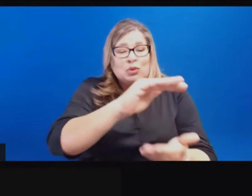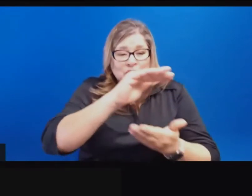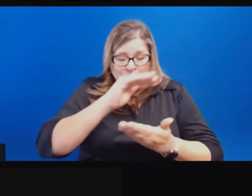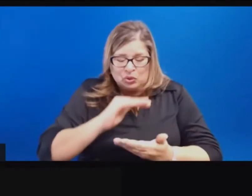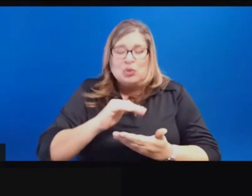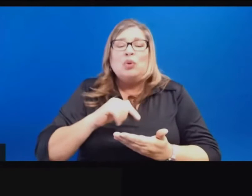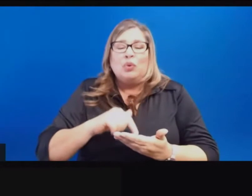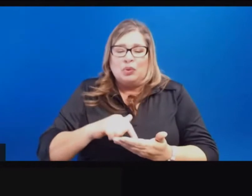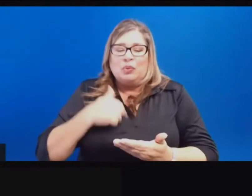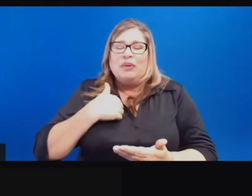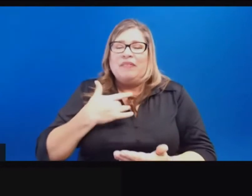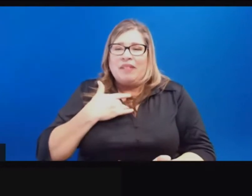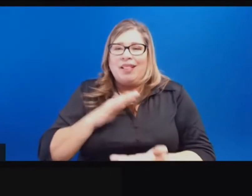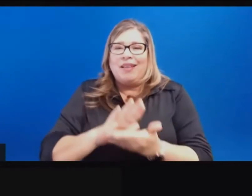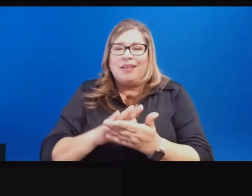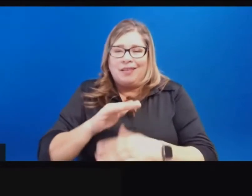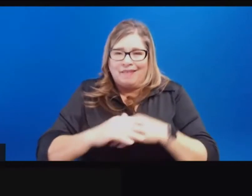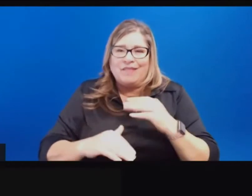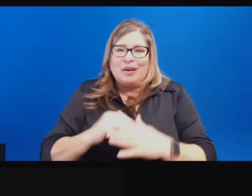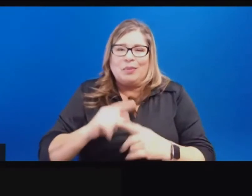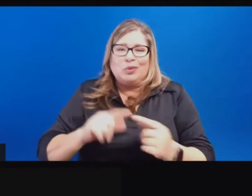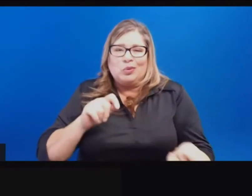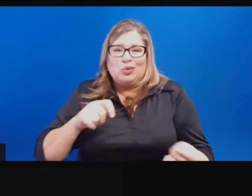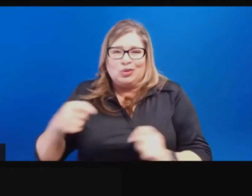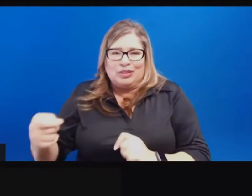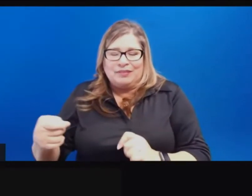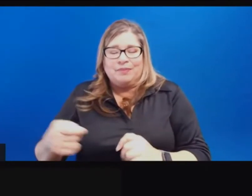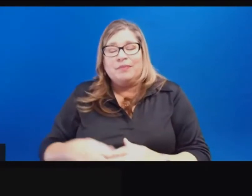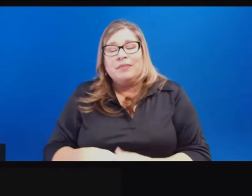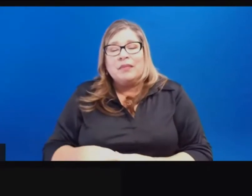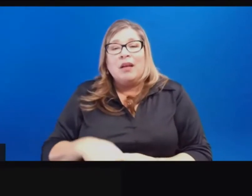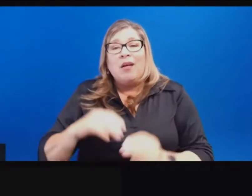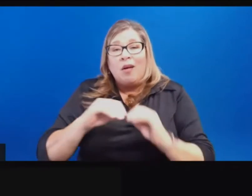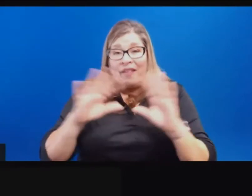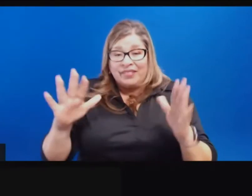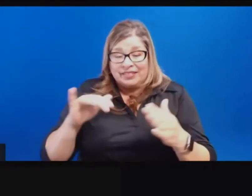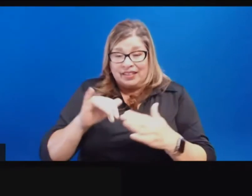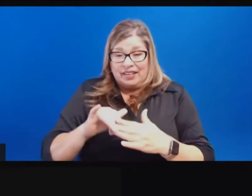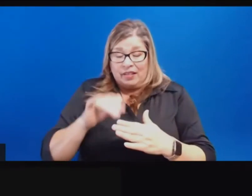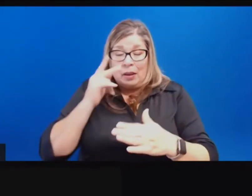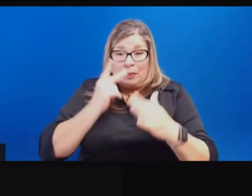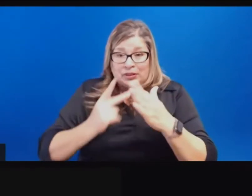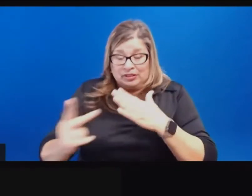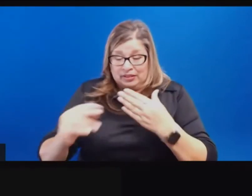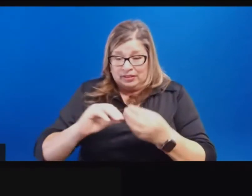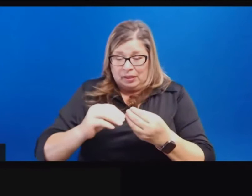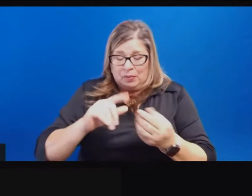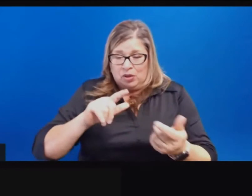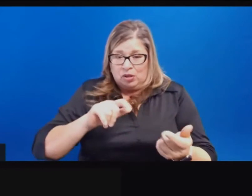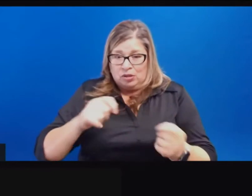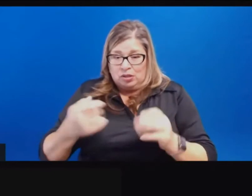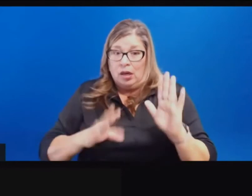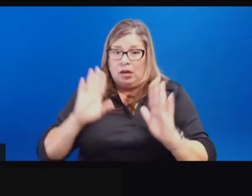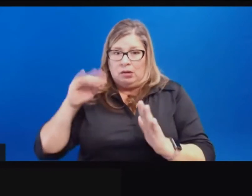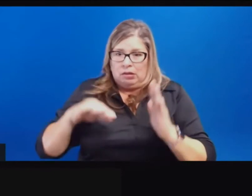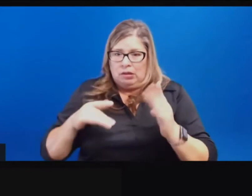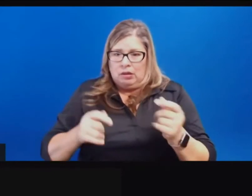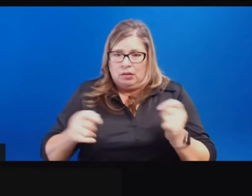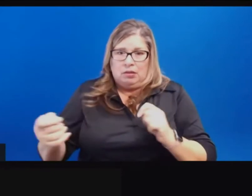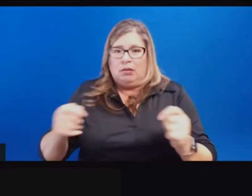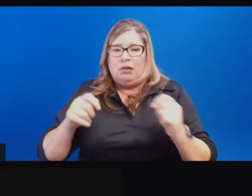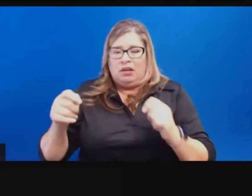with those swings, obviously there's uncertainty, but as we've seen those swings level out a bit, we have,